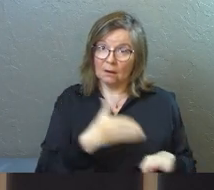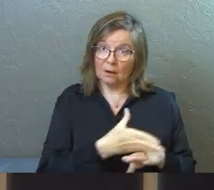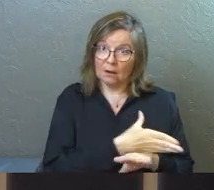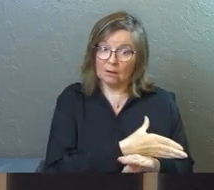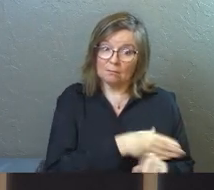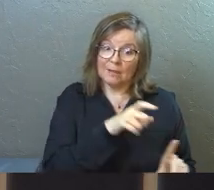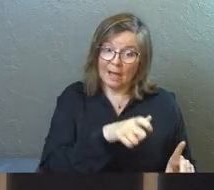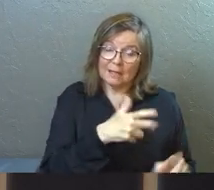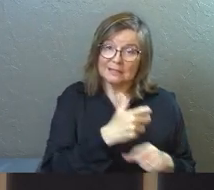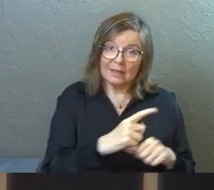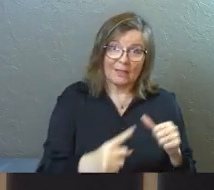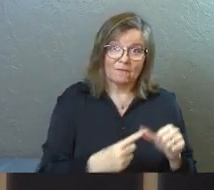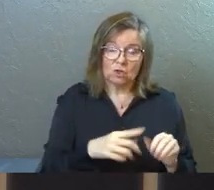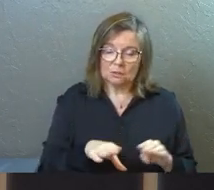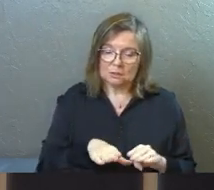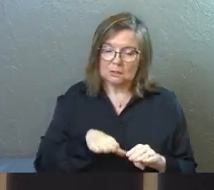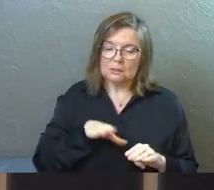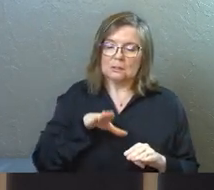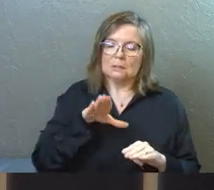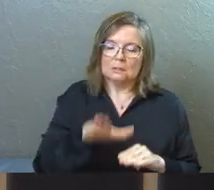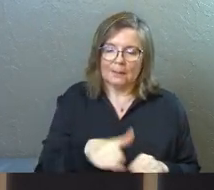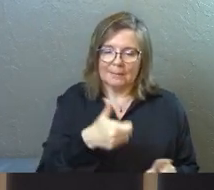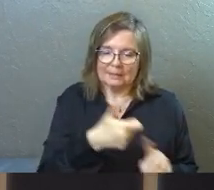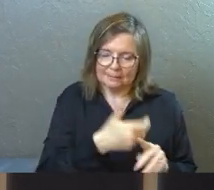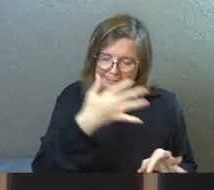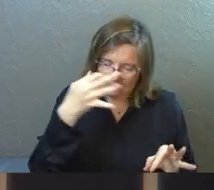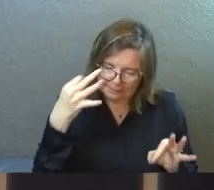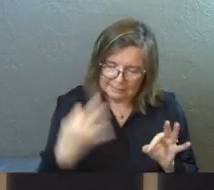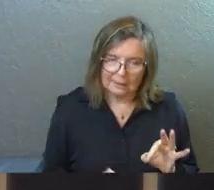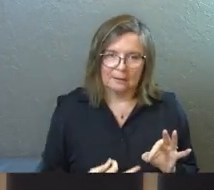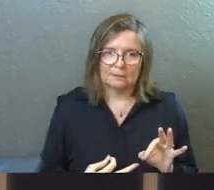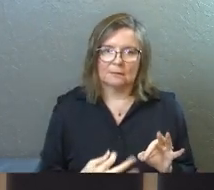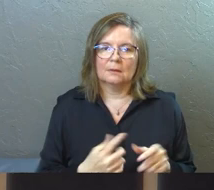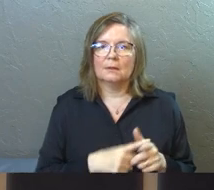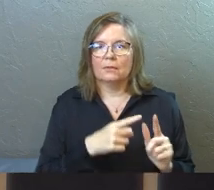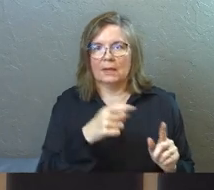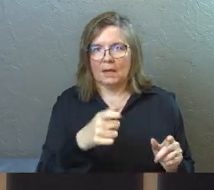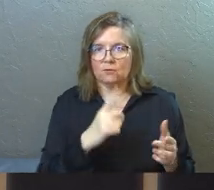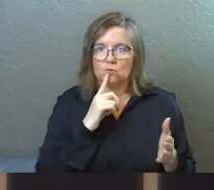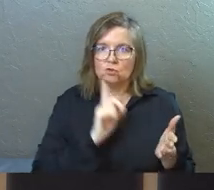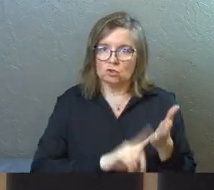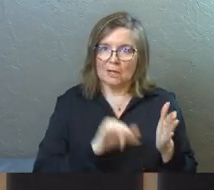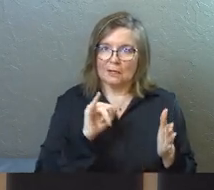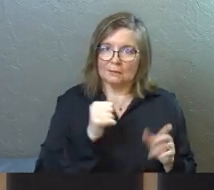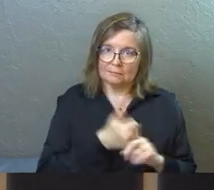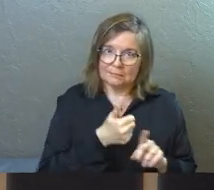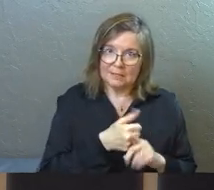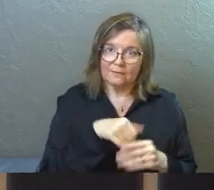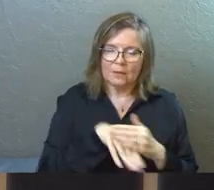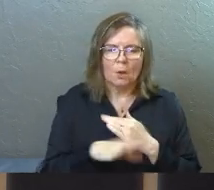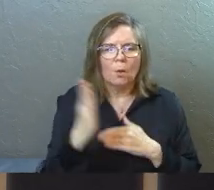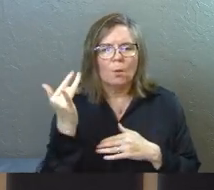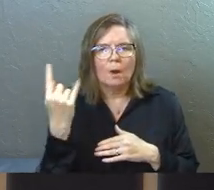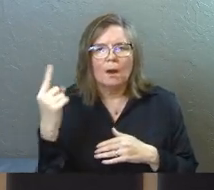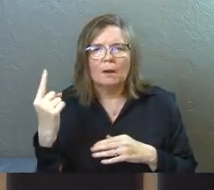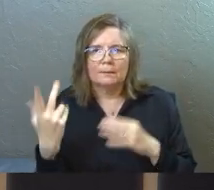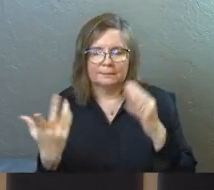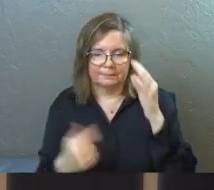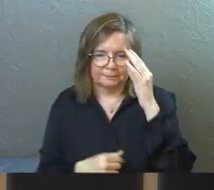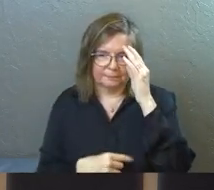work has got to take the first step on their own proactively. They have to check themselves in. Why?